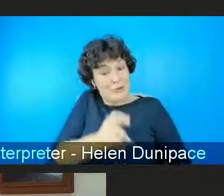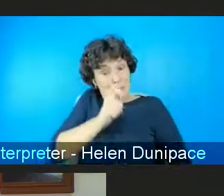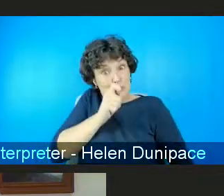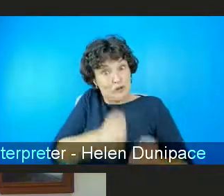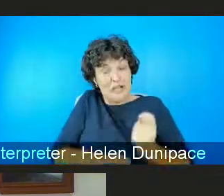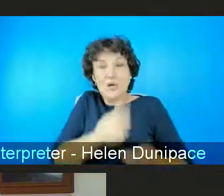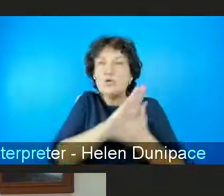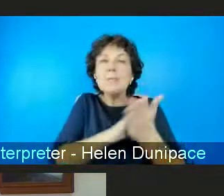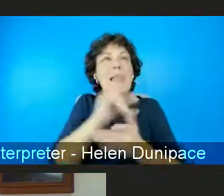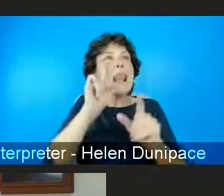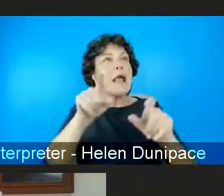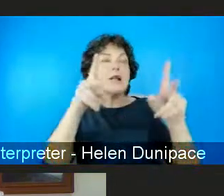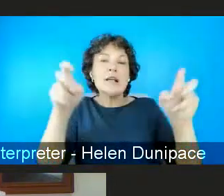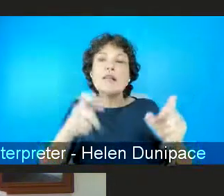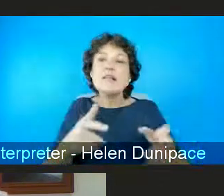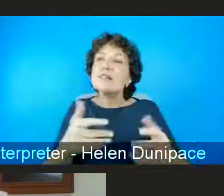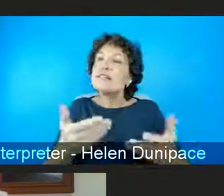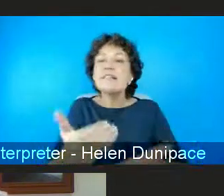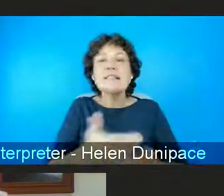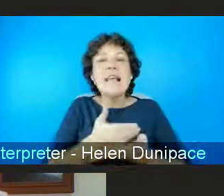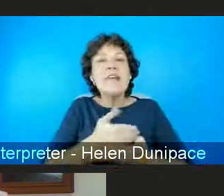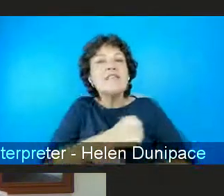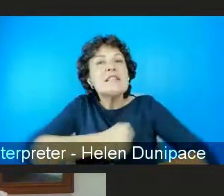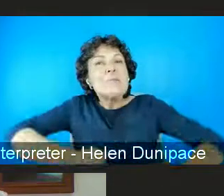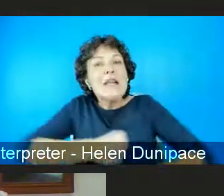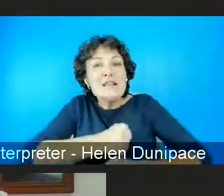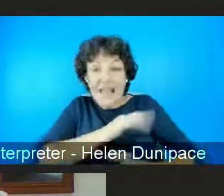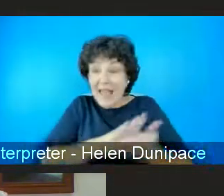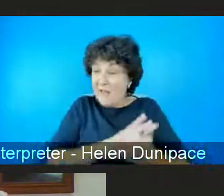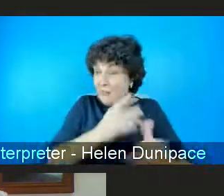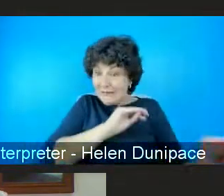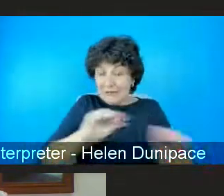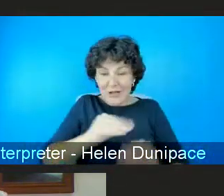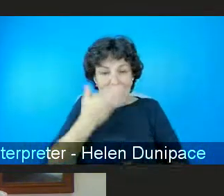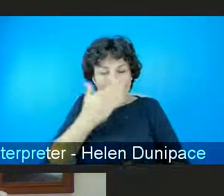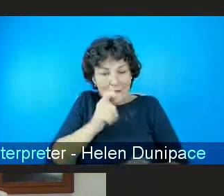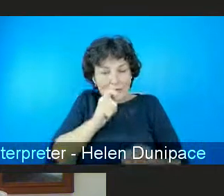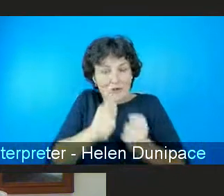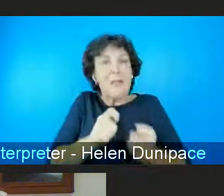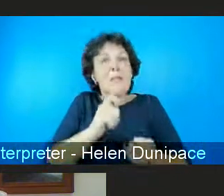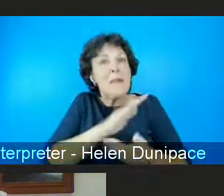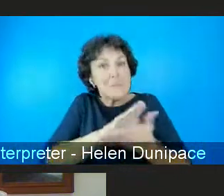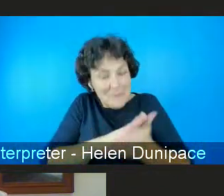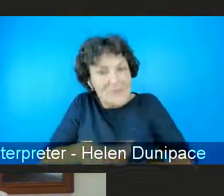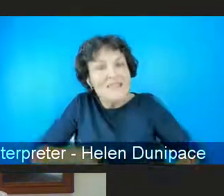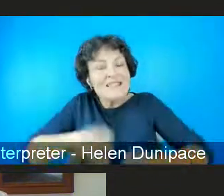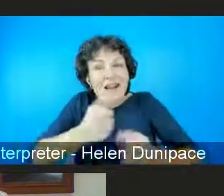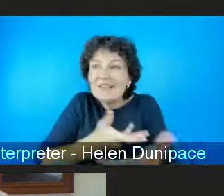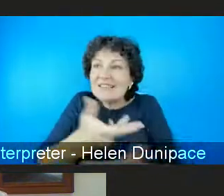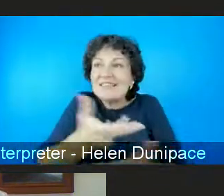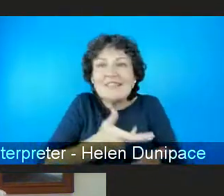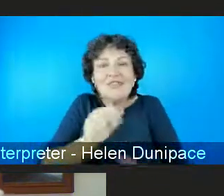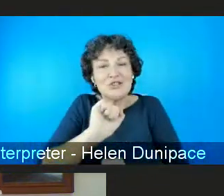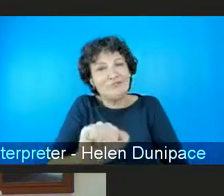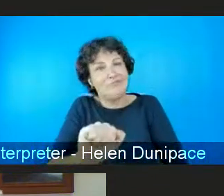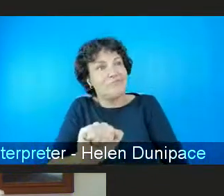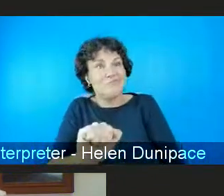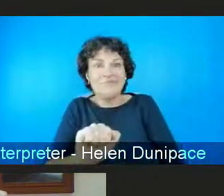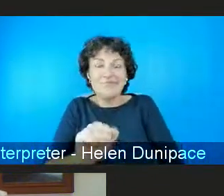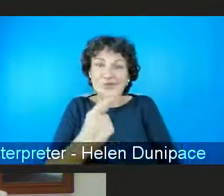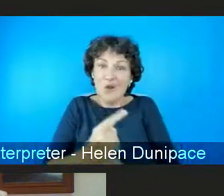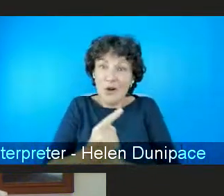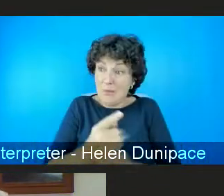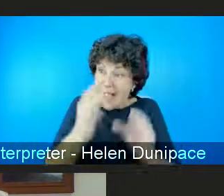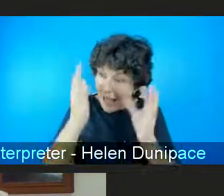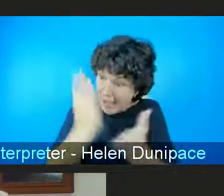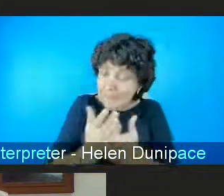um i'm also really glad you asked the question the way you did you know what can we do about boys calling girls feminists and it